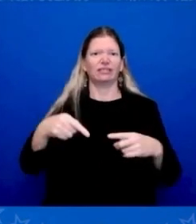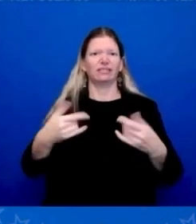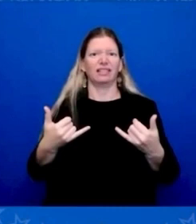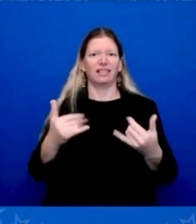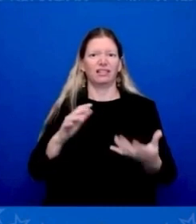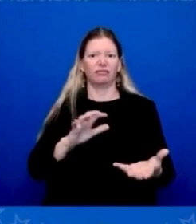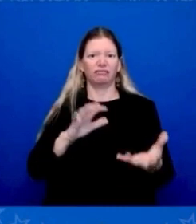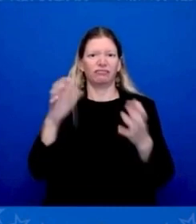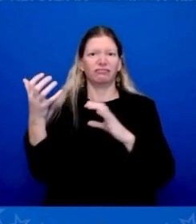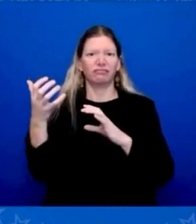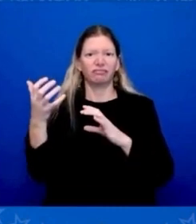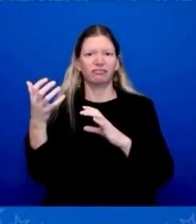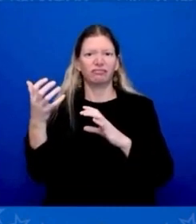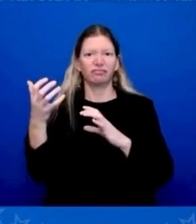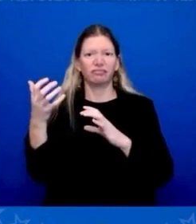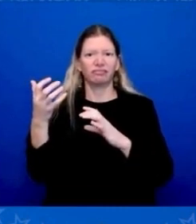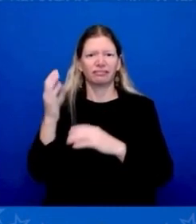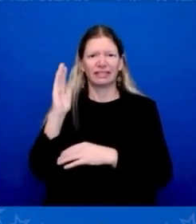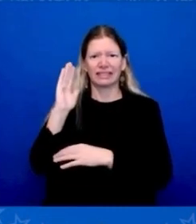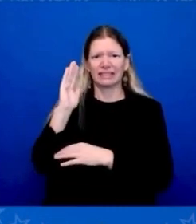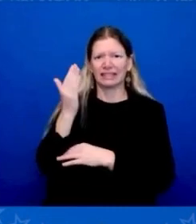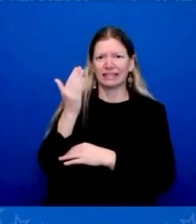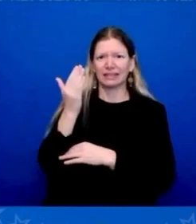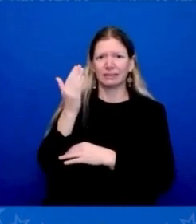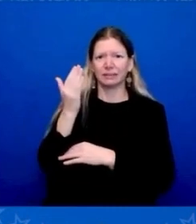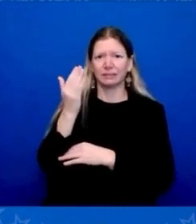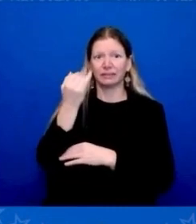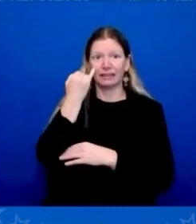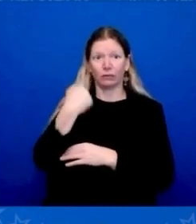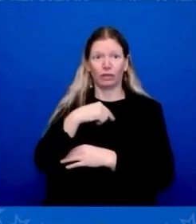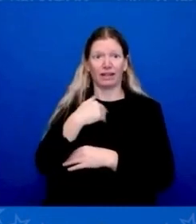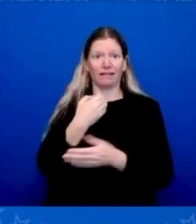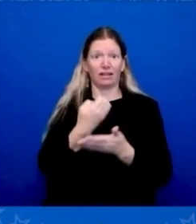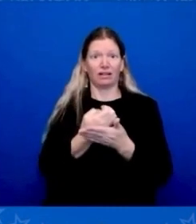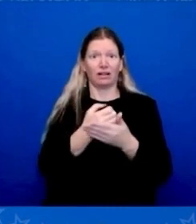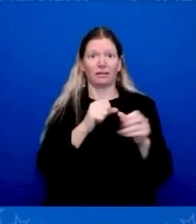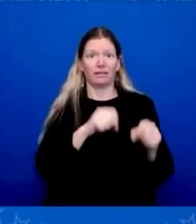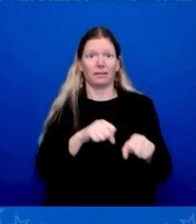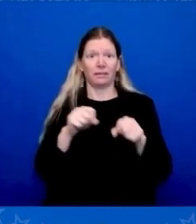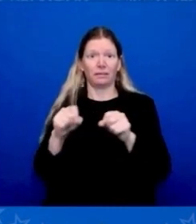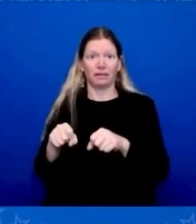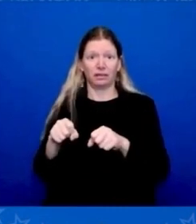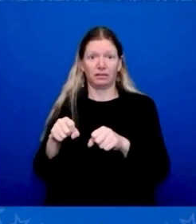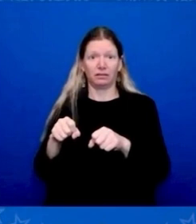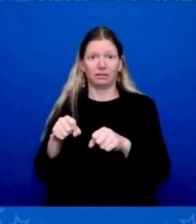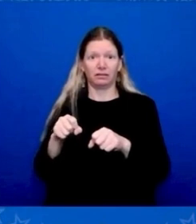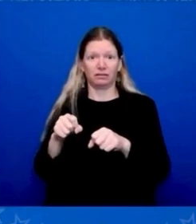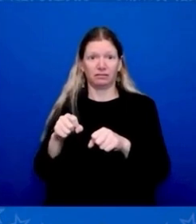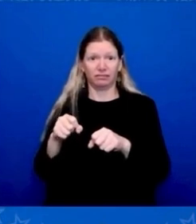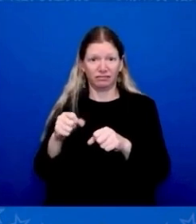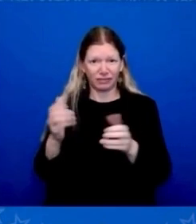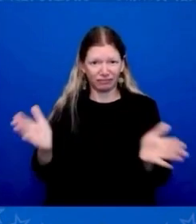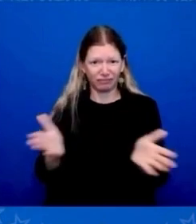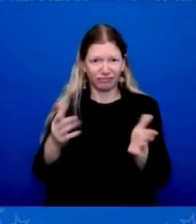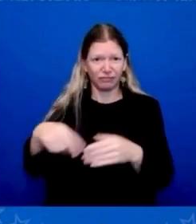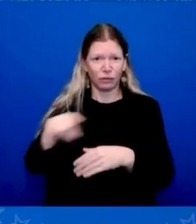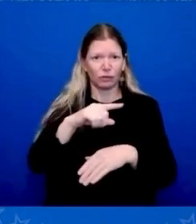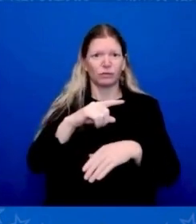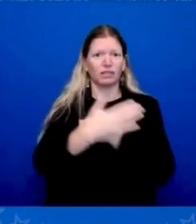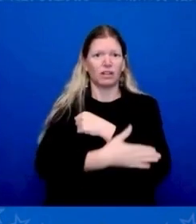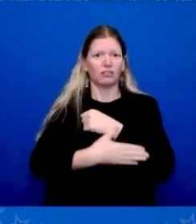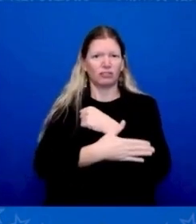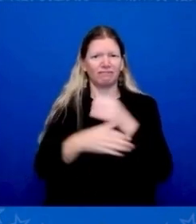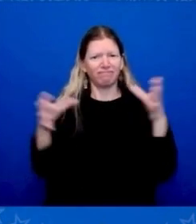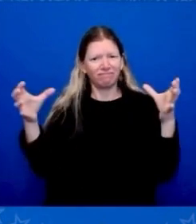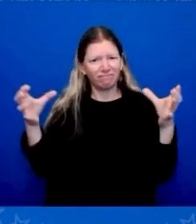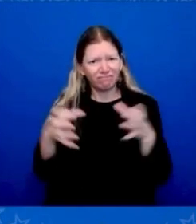capacity, we, those nations, should be getting together and providing help for the nations that don't have the wherewithal to do it—the